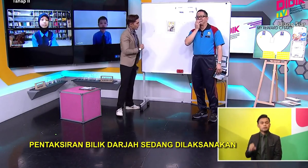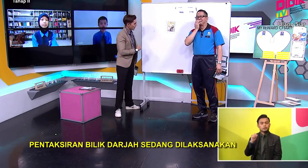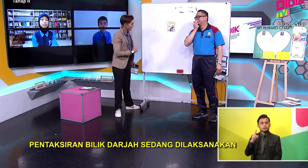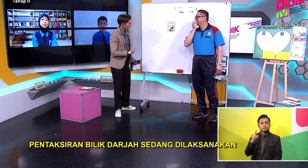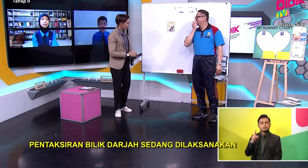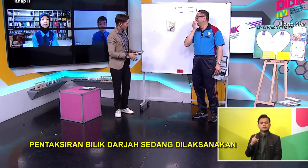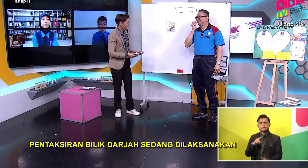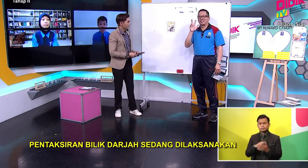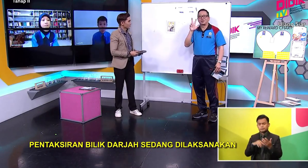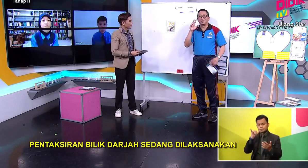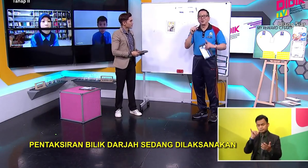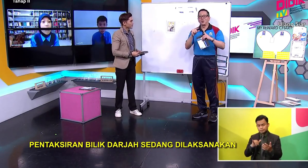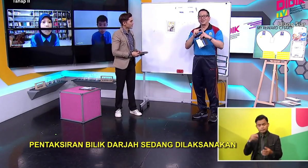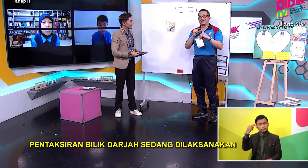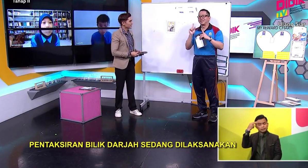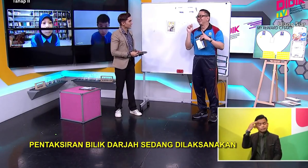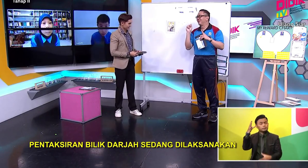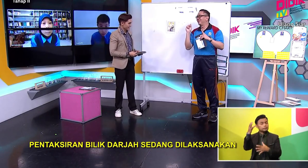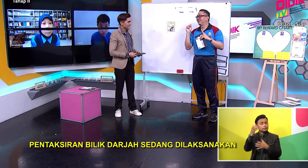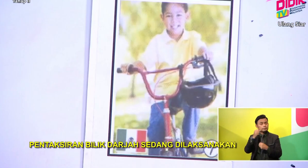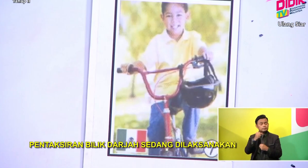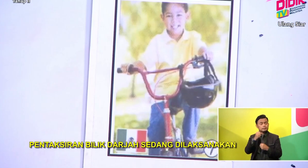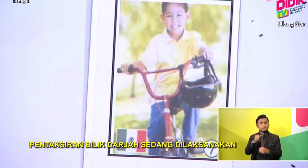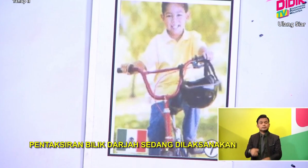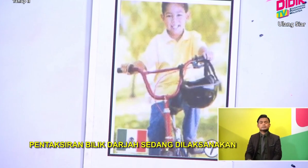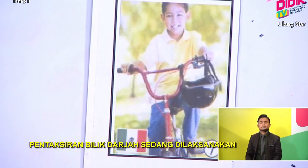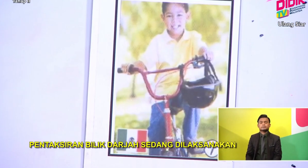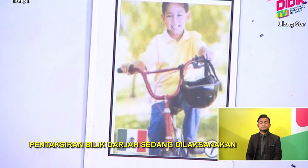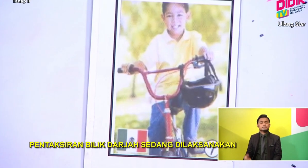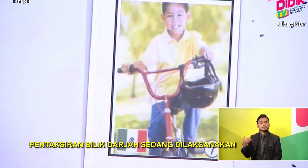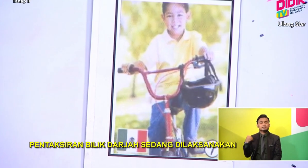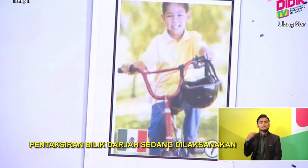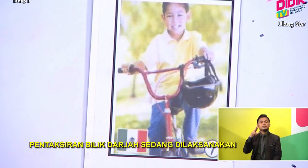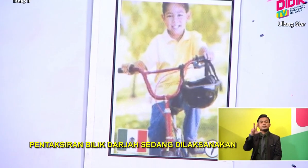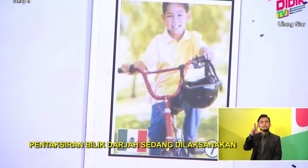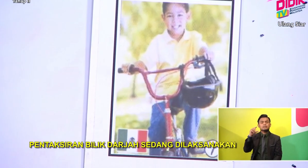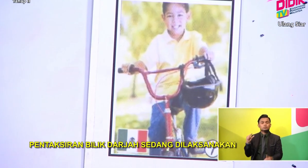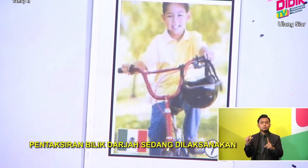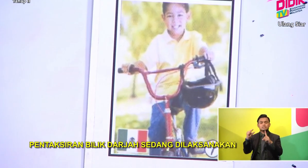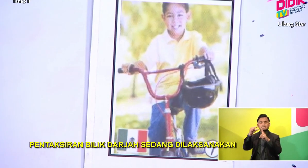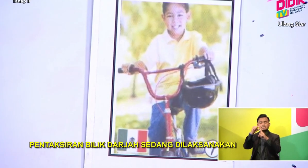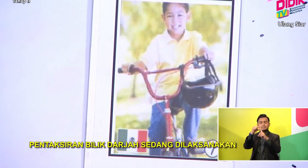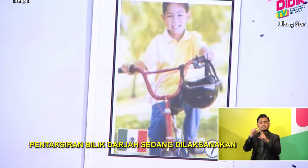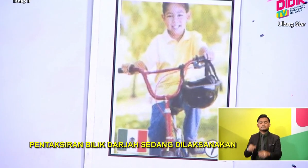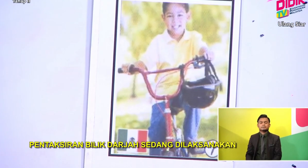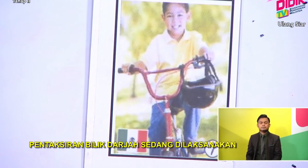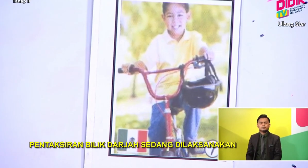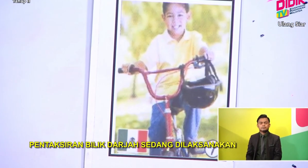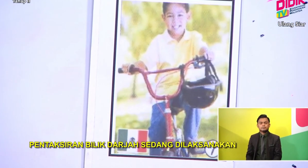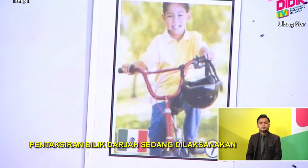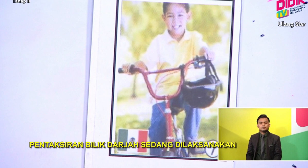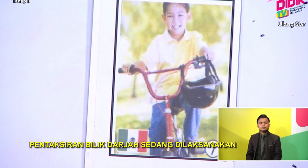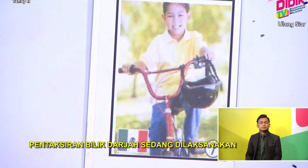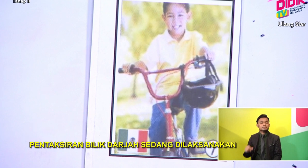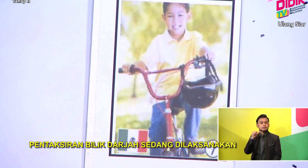god It's three words For this card Ardis Can you respond To this